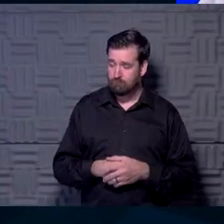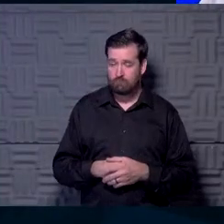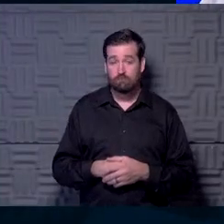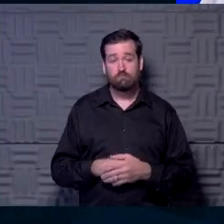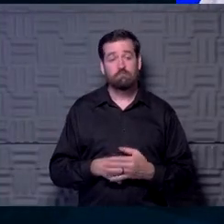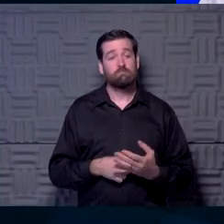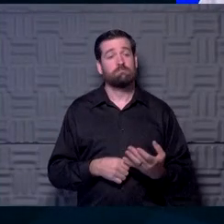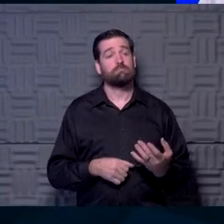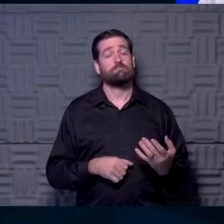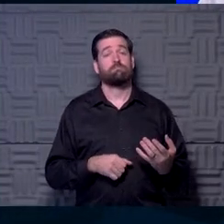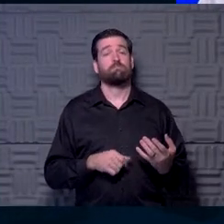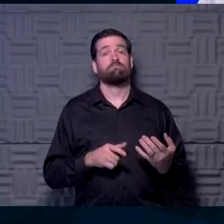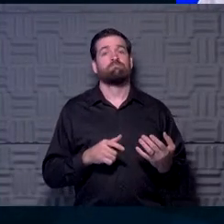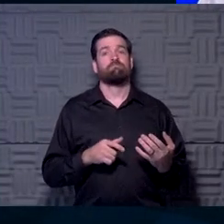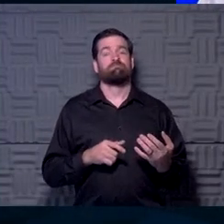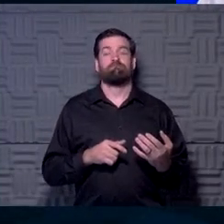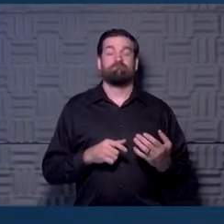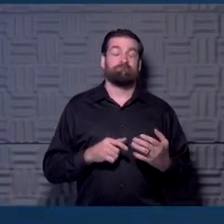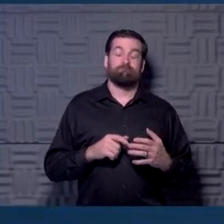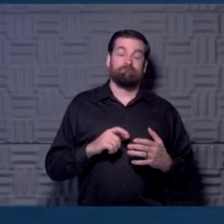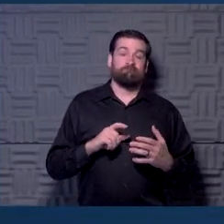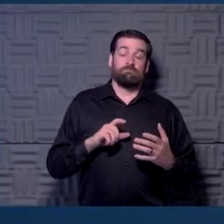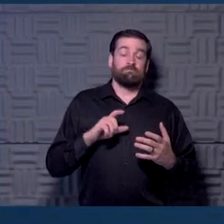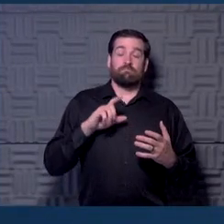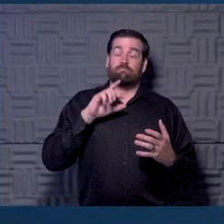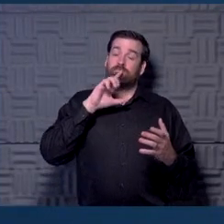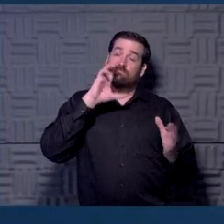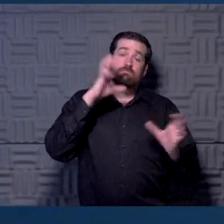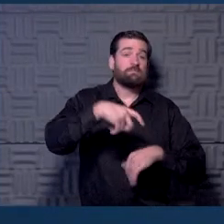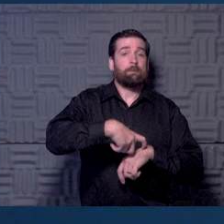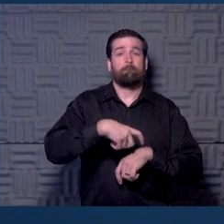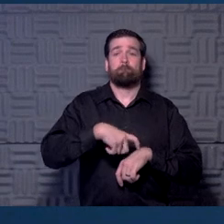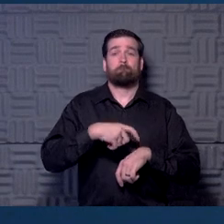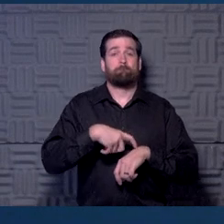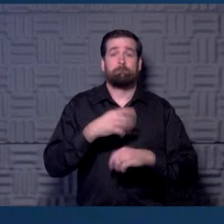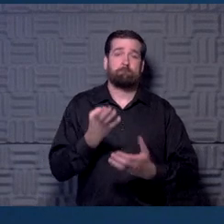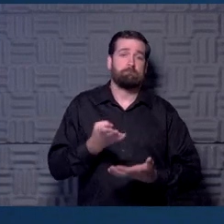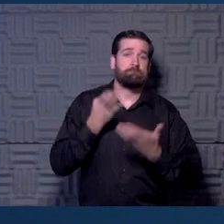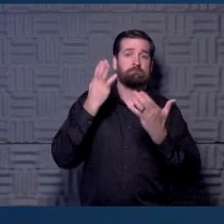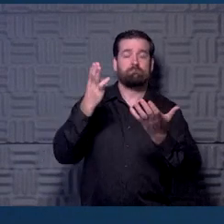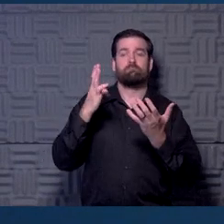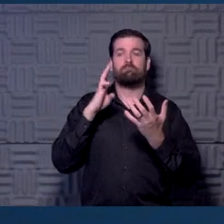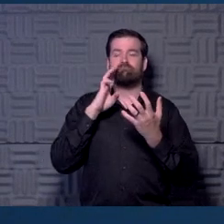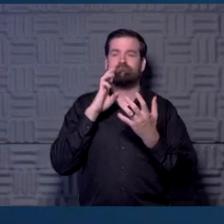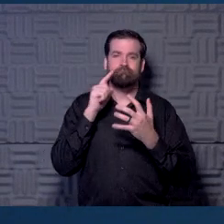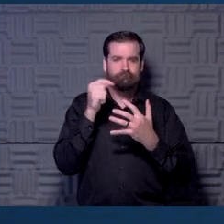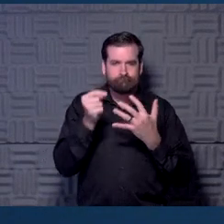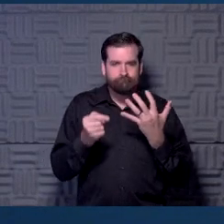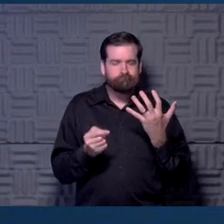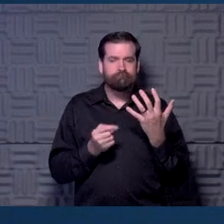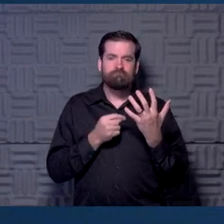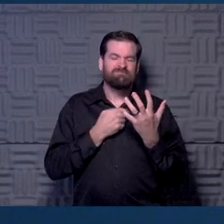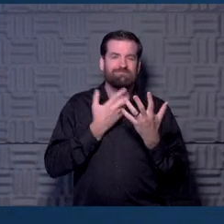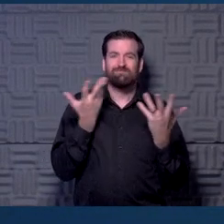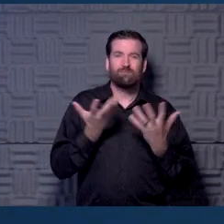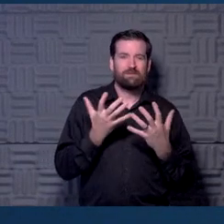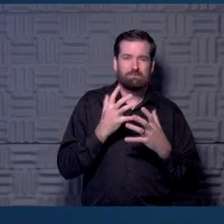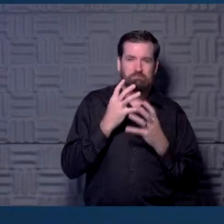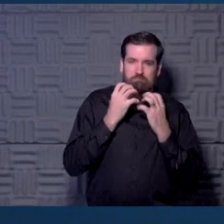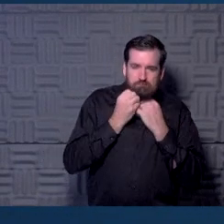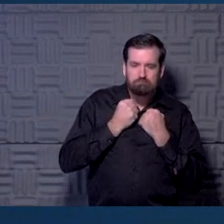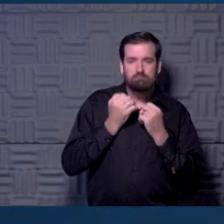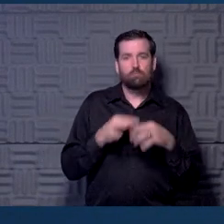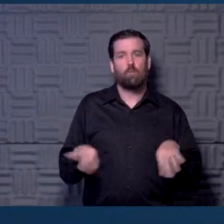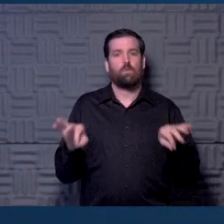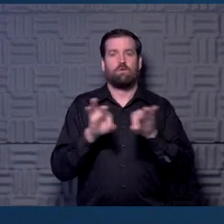Well, I think that these are unsettled times. I would recommend that everybody take stock of what's important. Be careful, do the right thing.